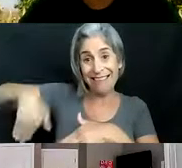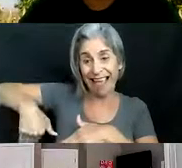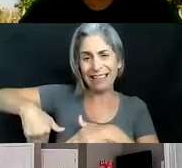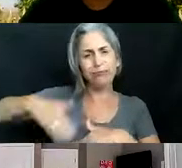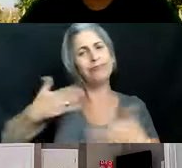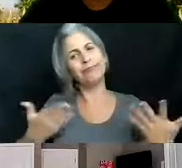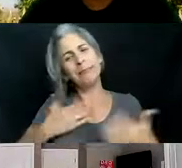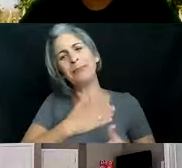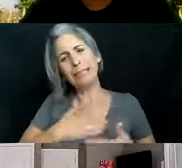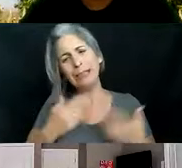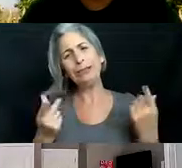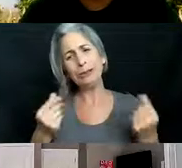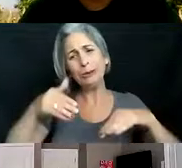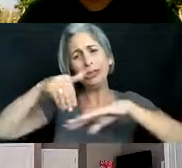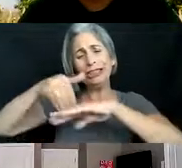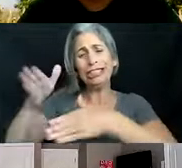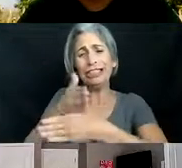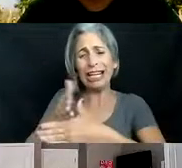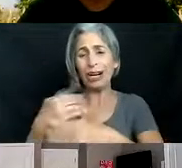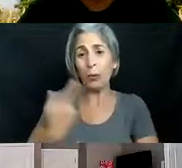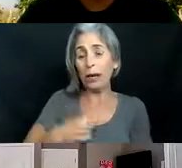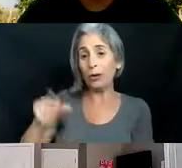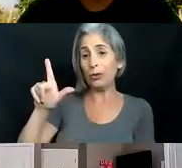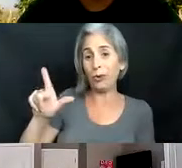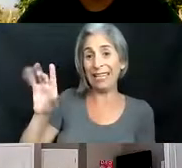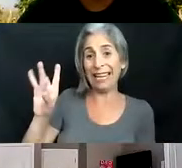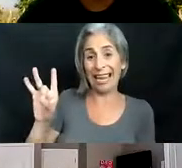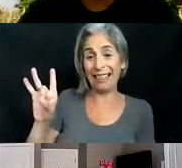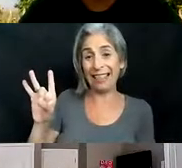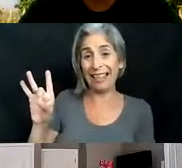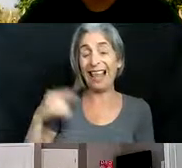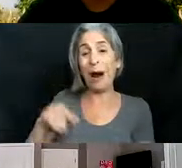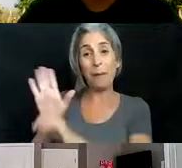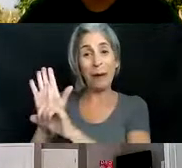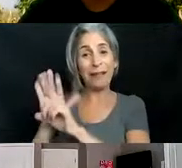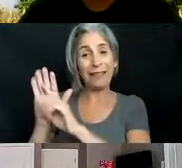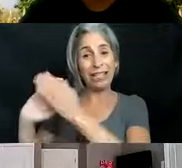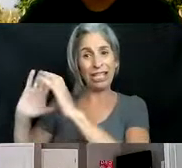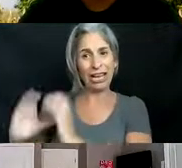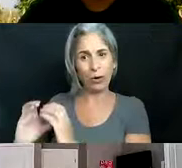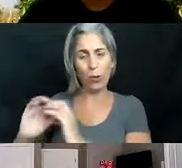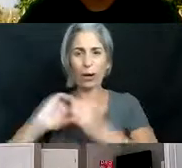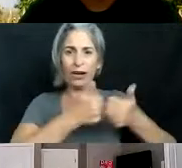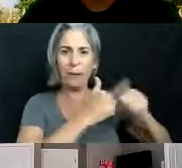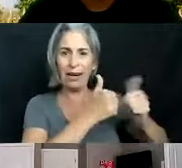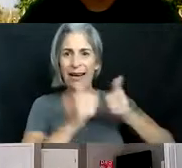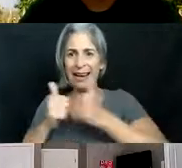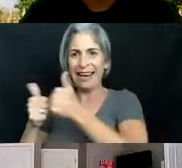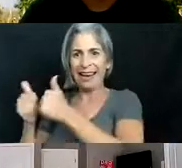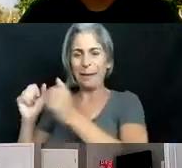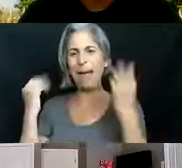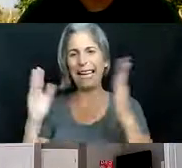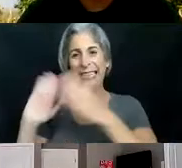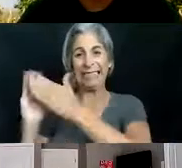checked boynton beach was uh 28th in our population category and we're competing with cities all over the country and we